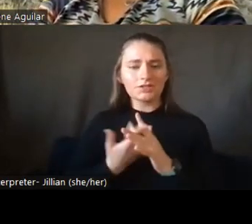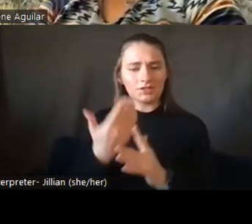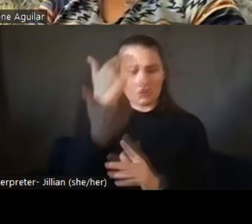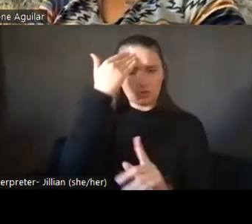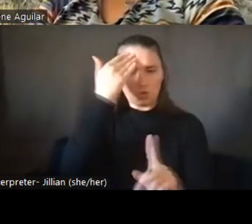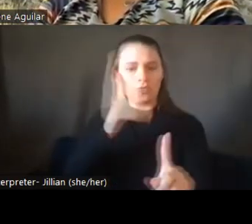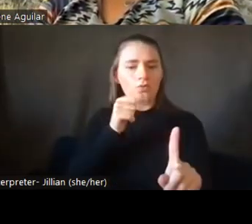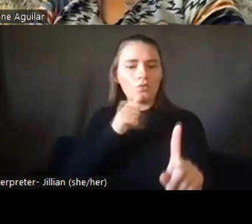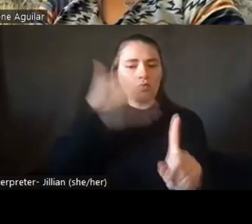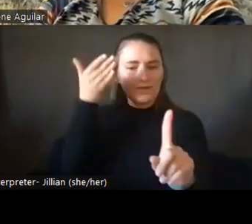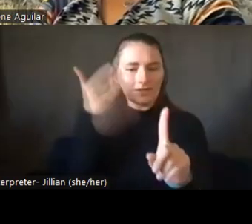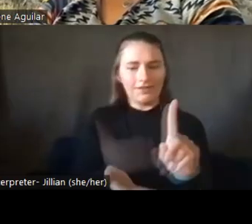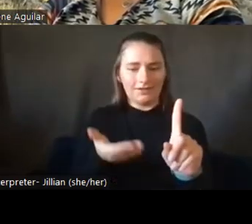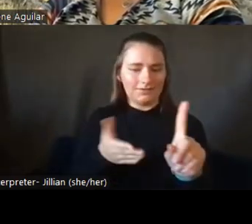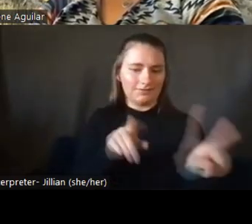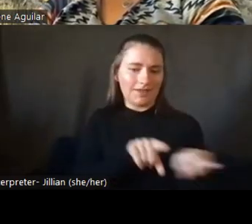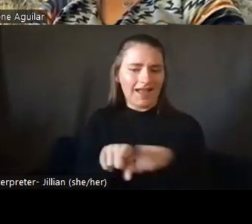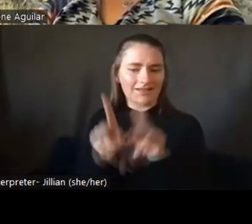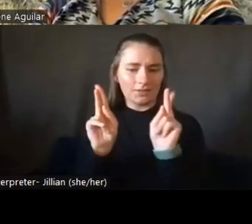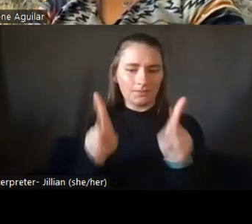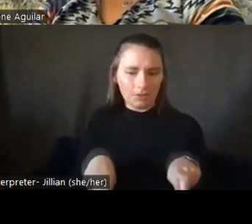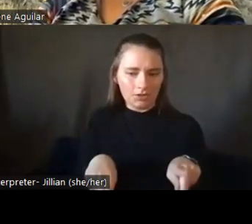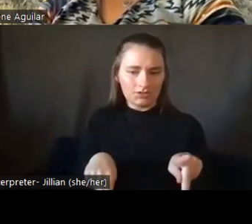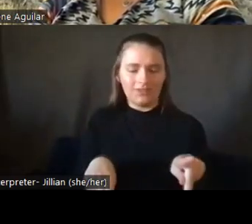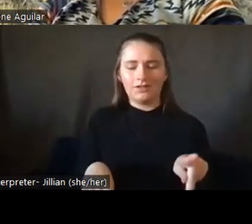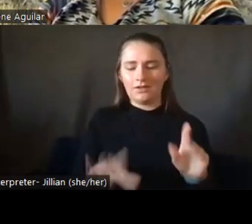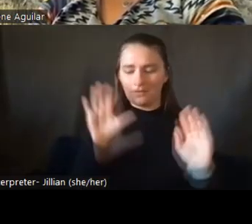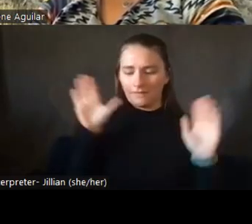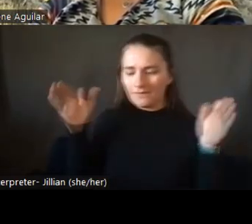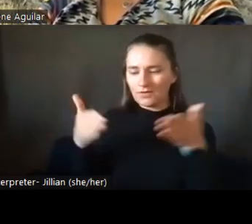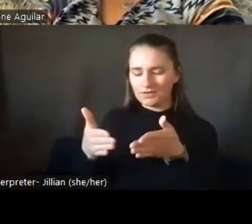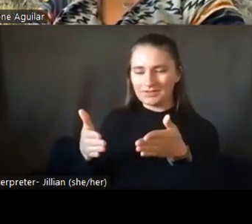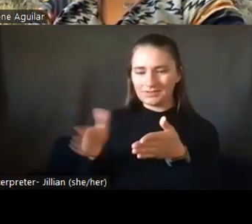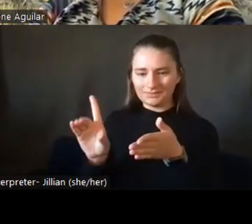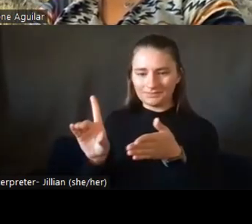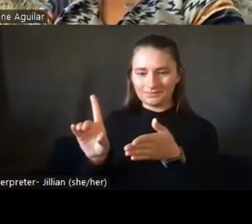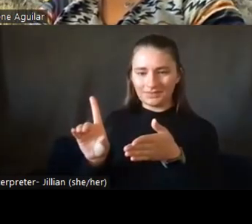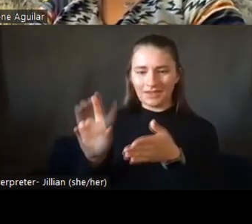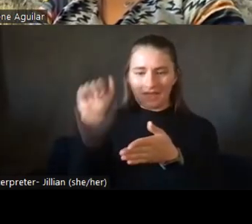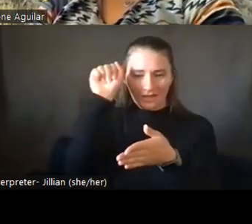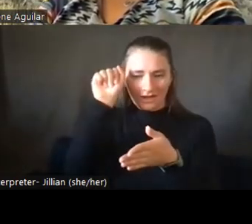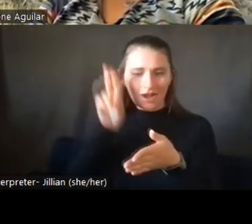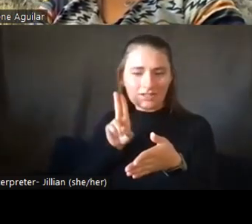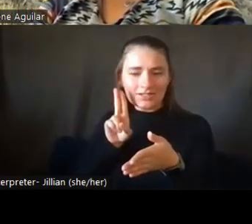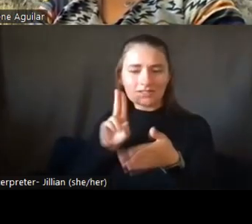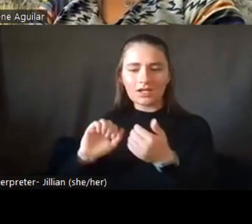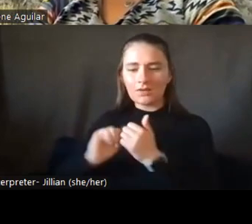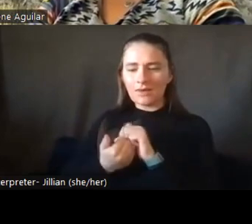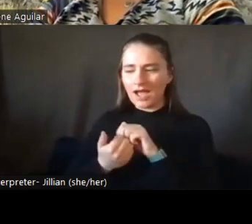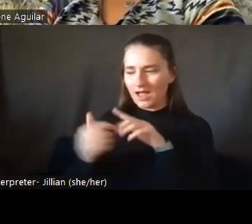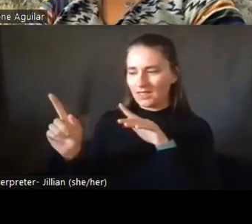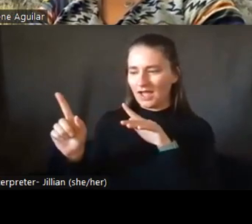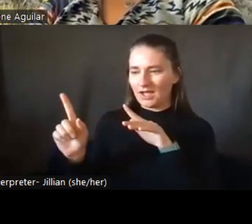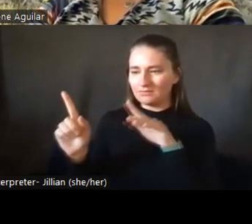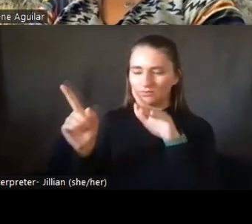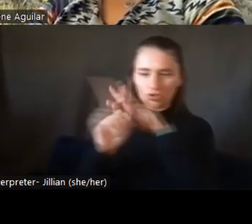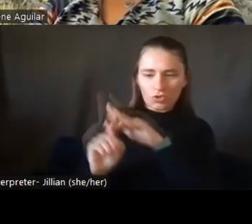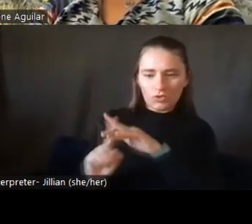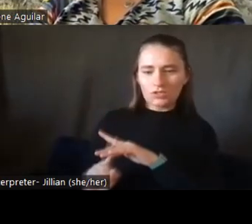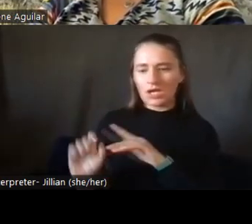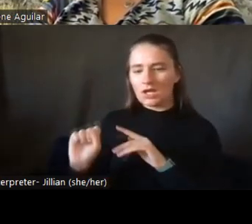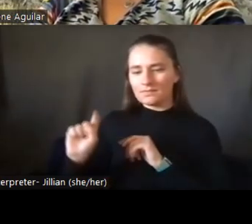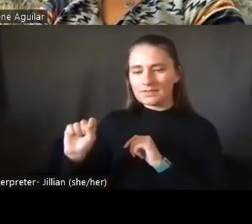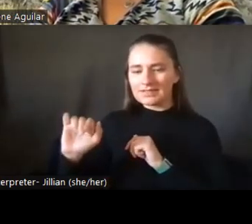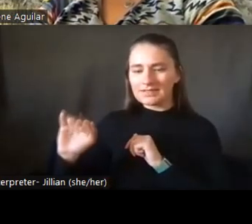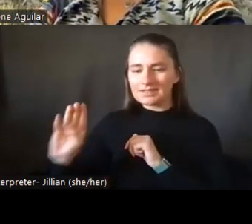person, removing that focus on the autism and how that shows up with the stimming and some of the